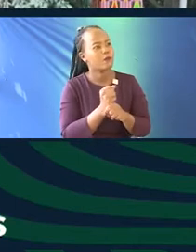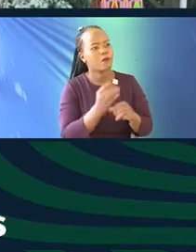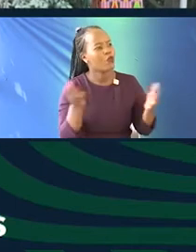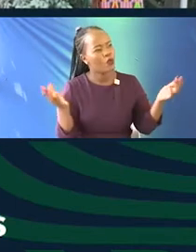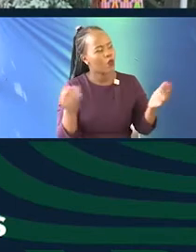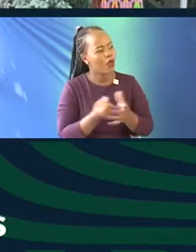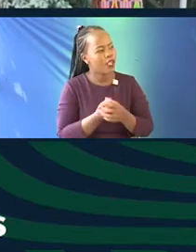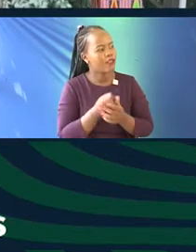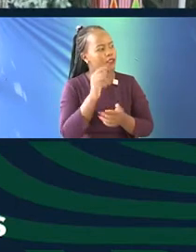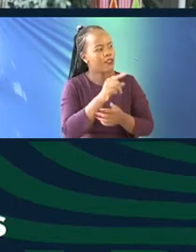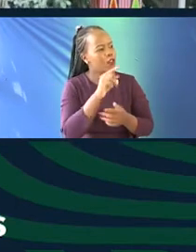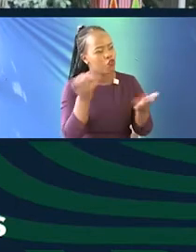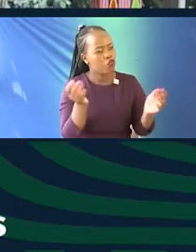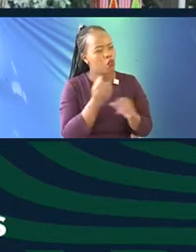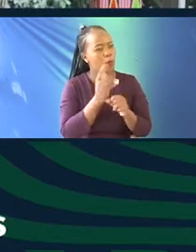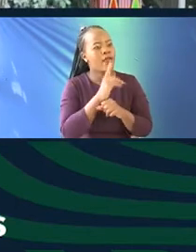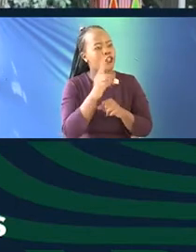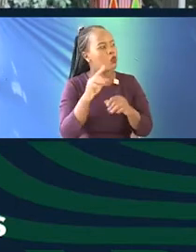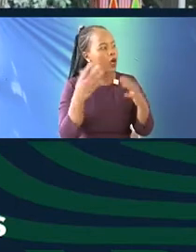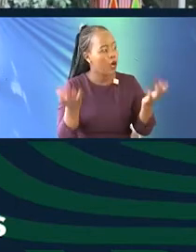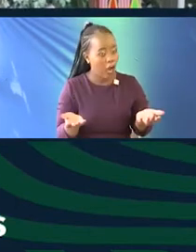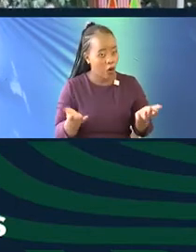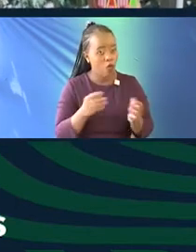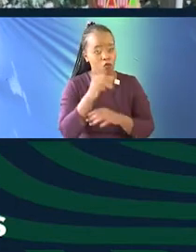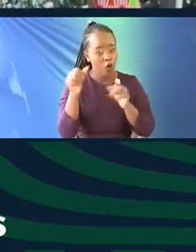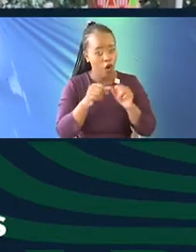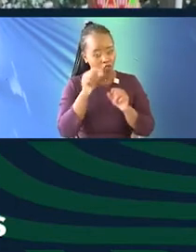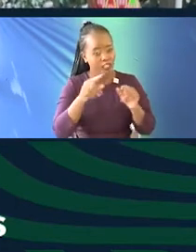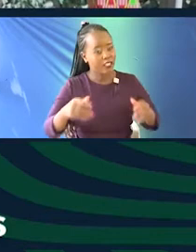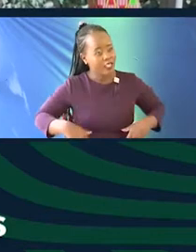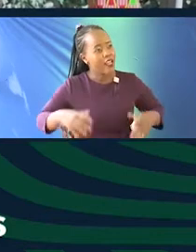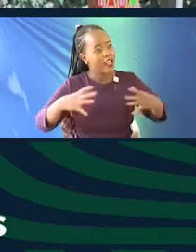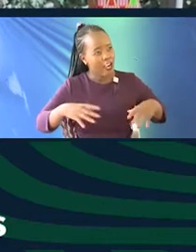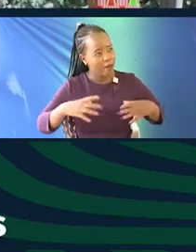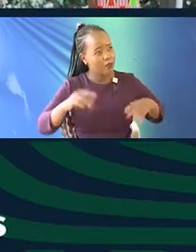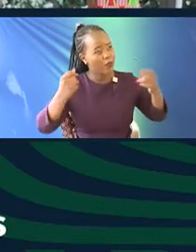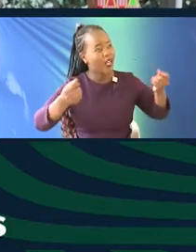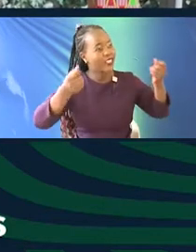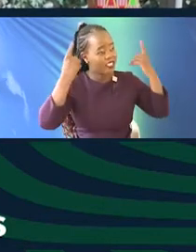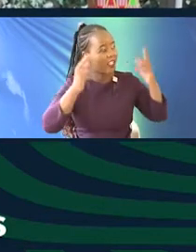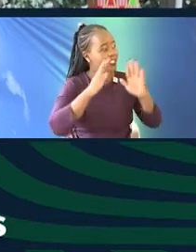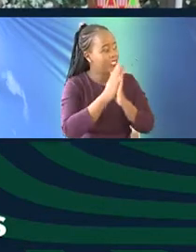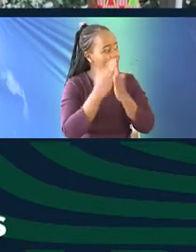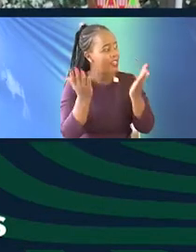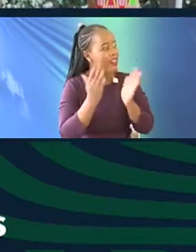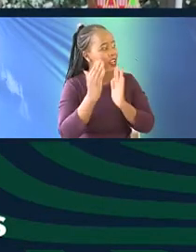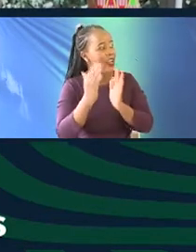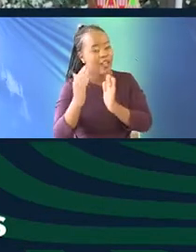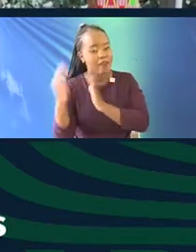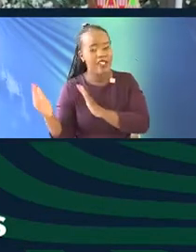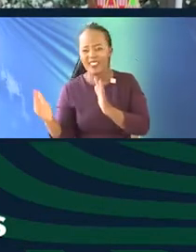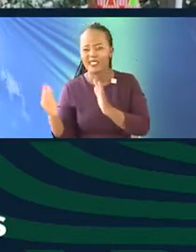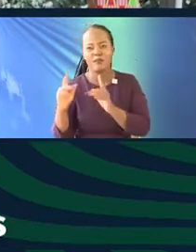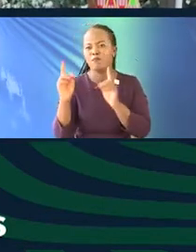How do you ensure that these actually, these young people start to understand that the library, the archive, is no